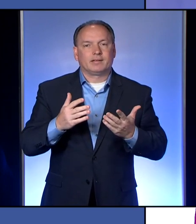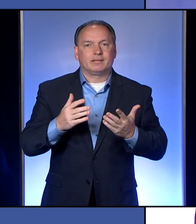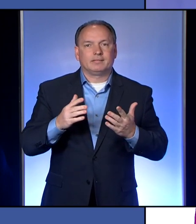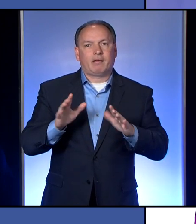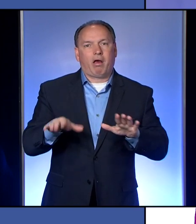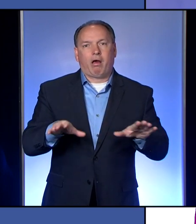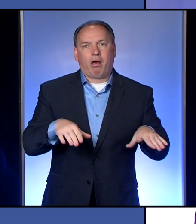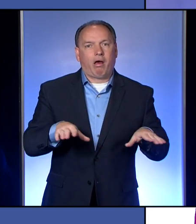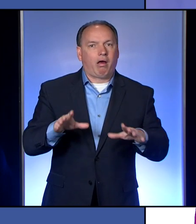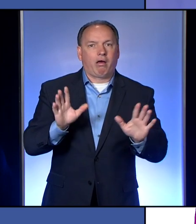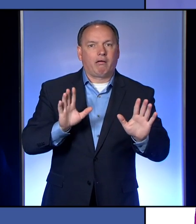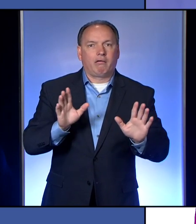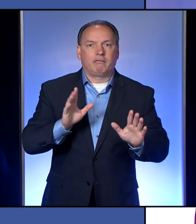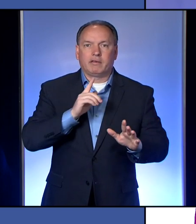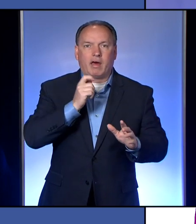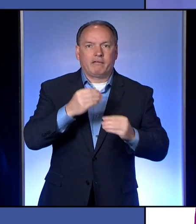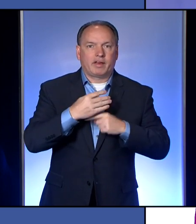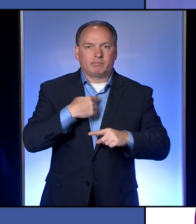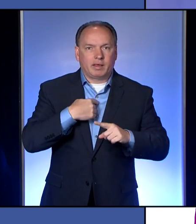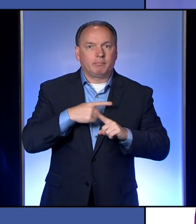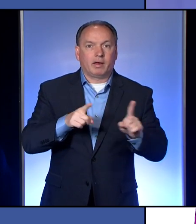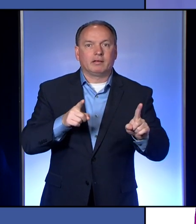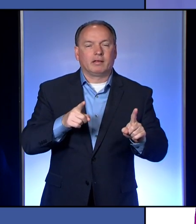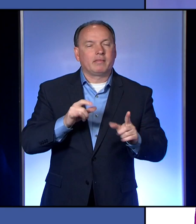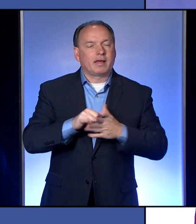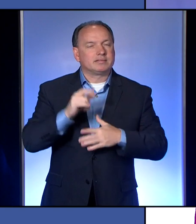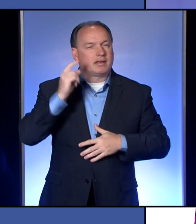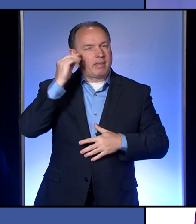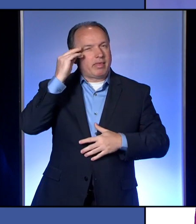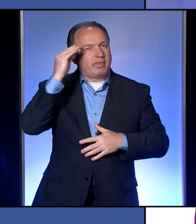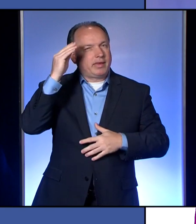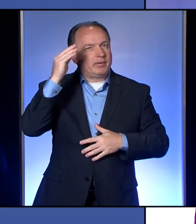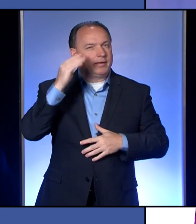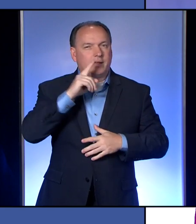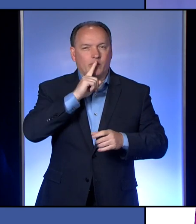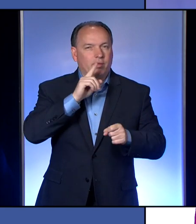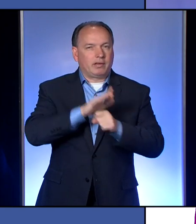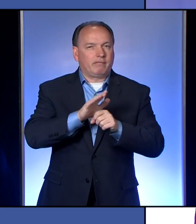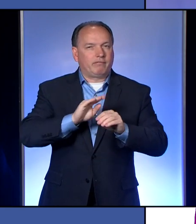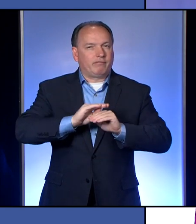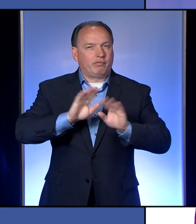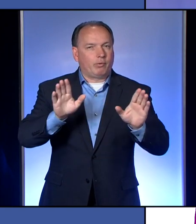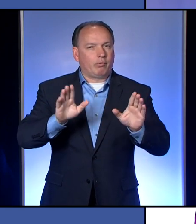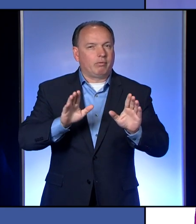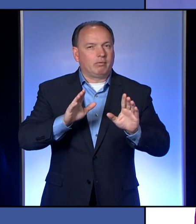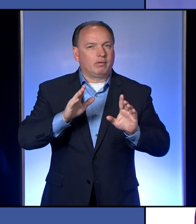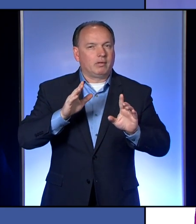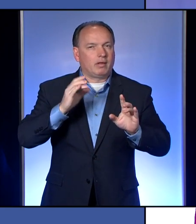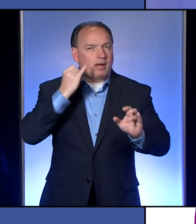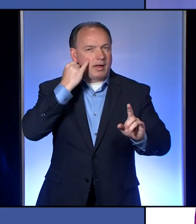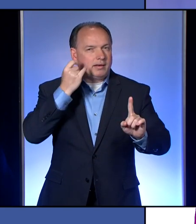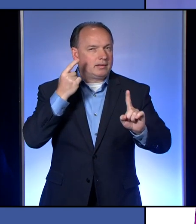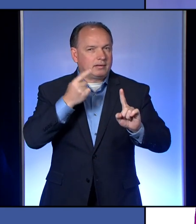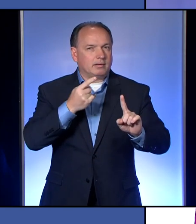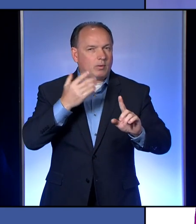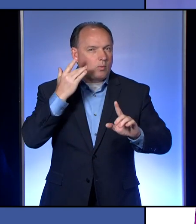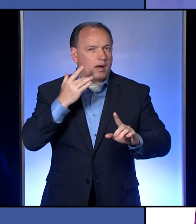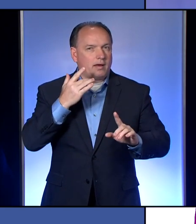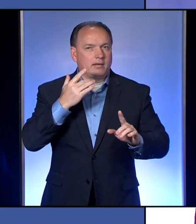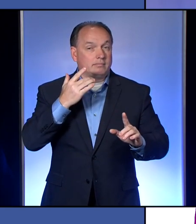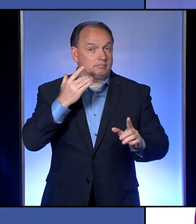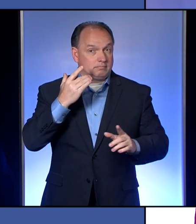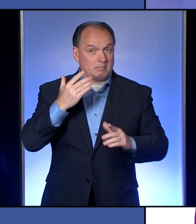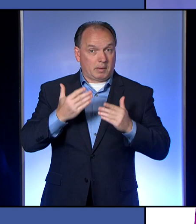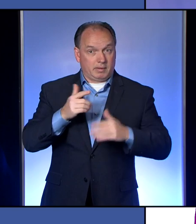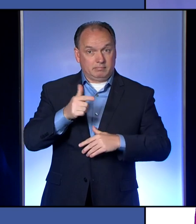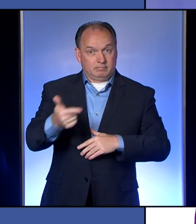really something that affects them. But that's the theory. I don't, we don't really have a full picture on why. And I don't know if Dr. Nadwarni has any